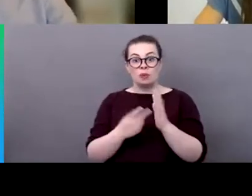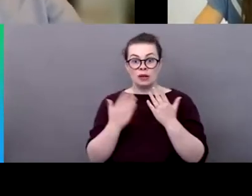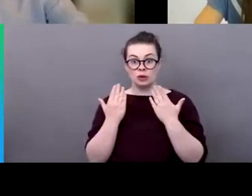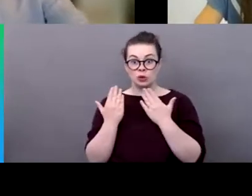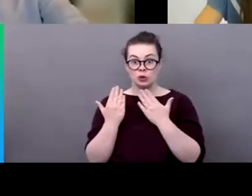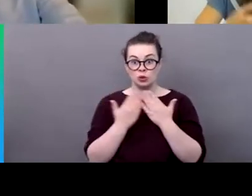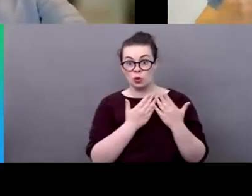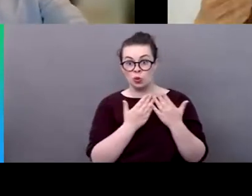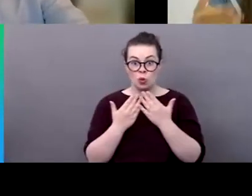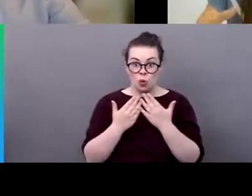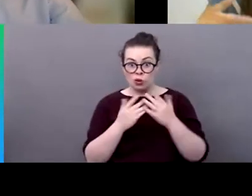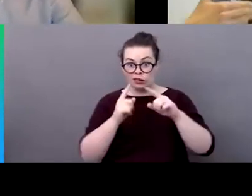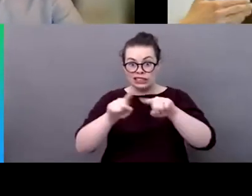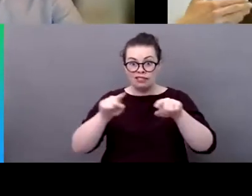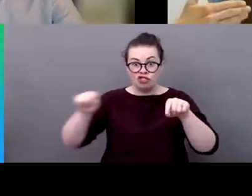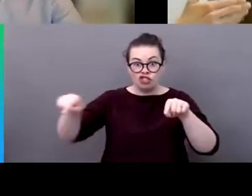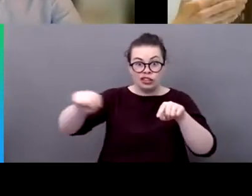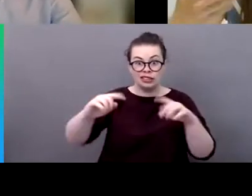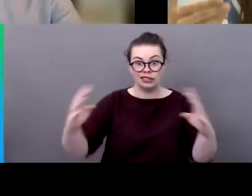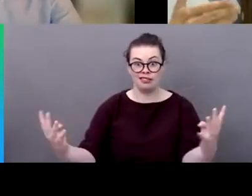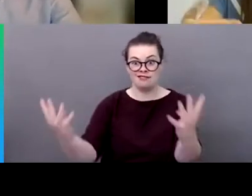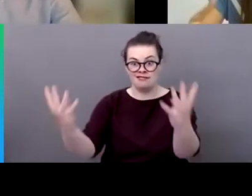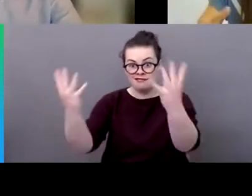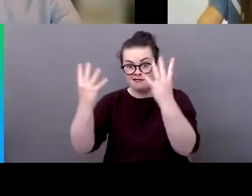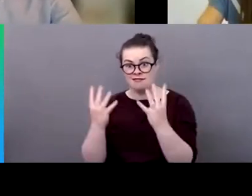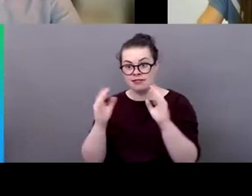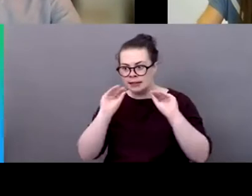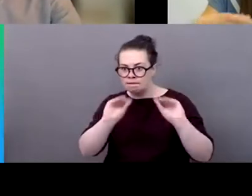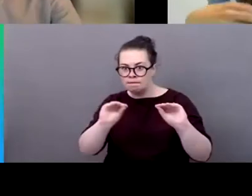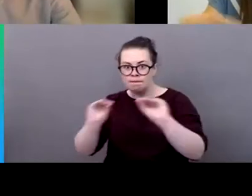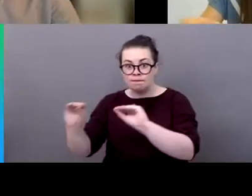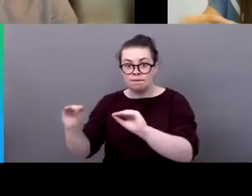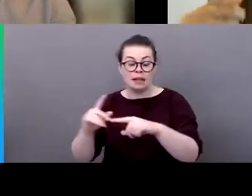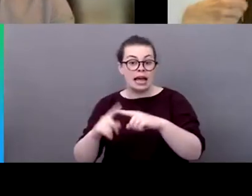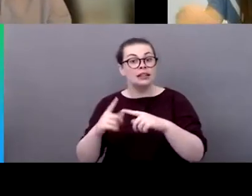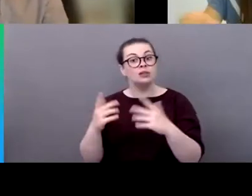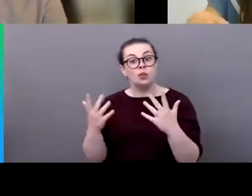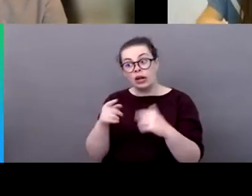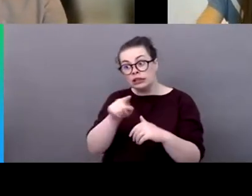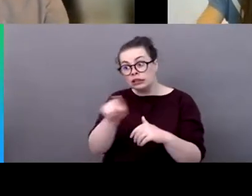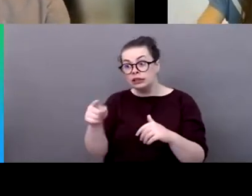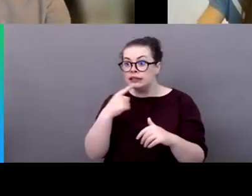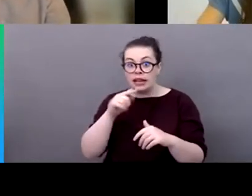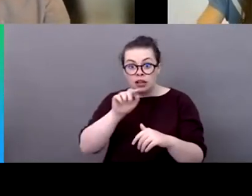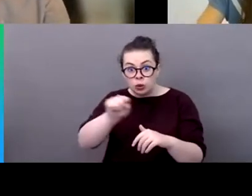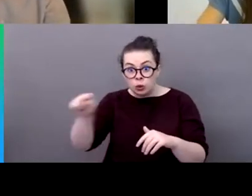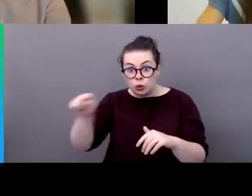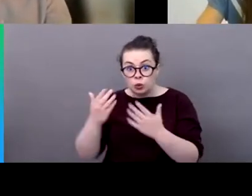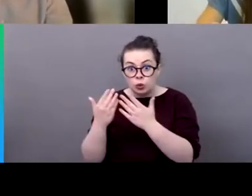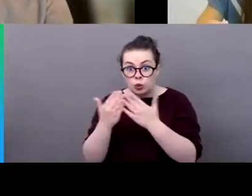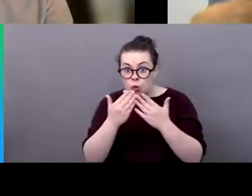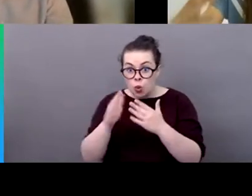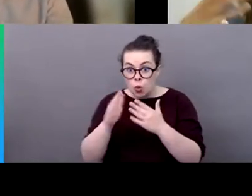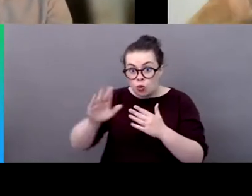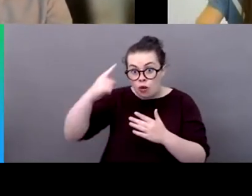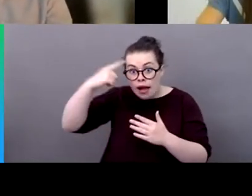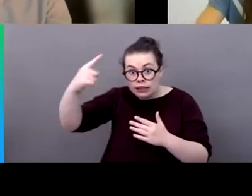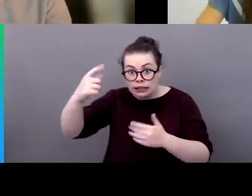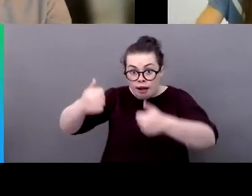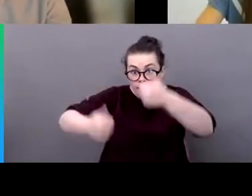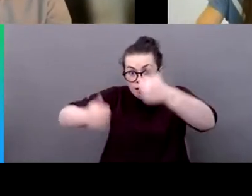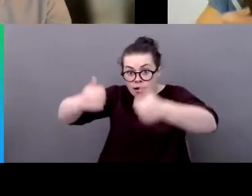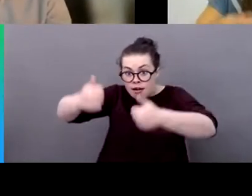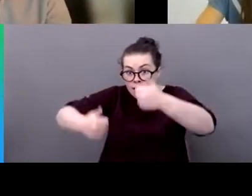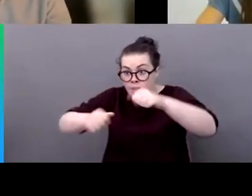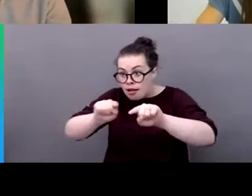and the best let's say idea or the best innovative idea will actually get implemented during um the euro or the prior to